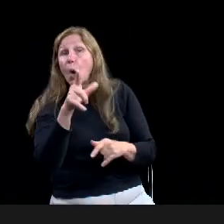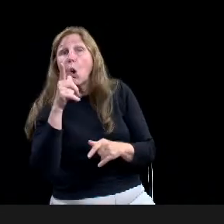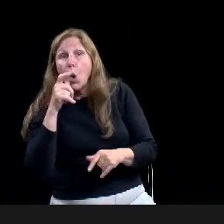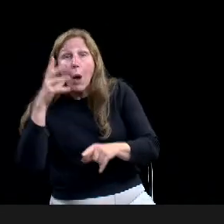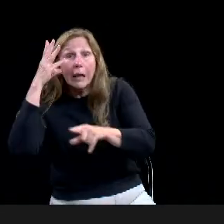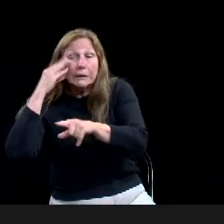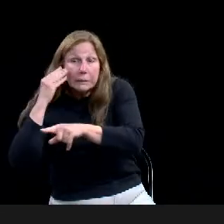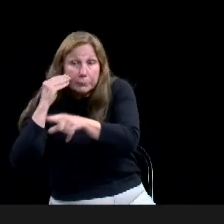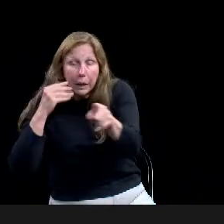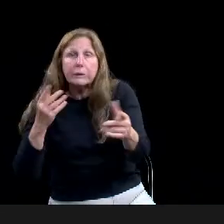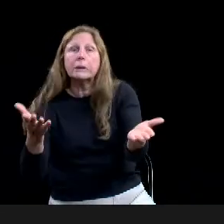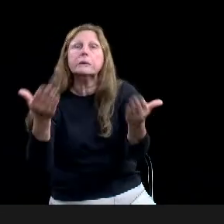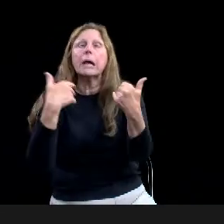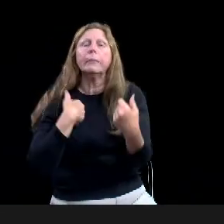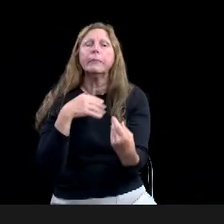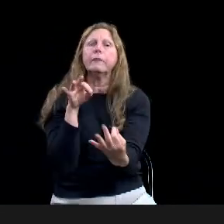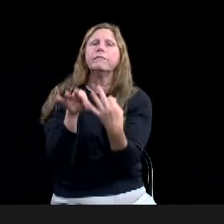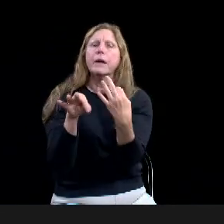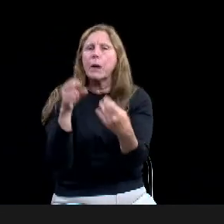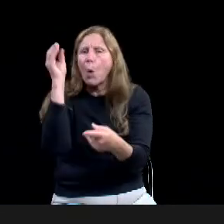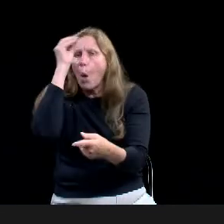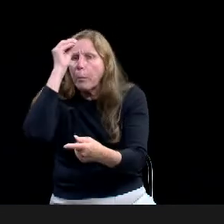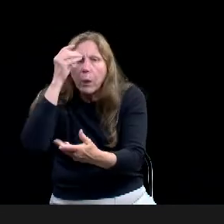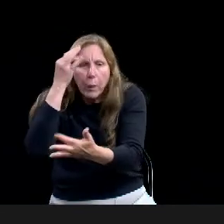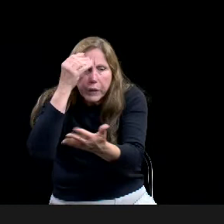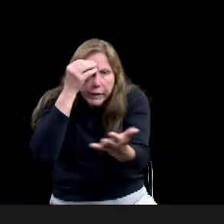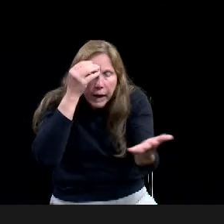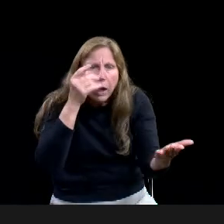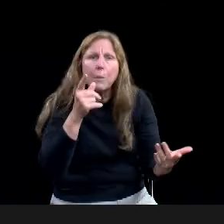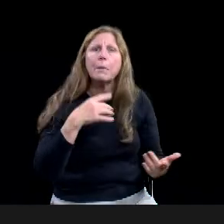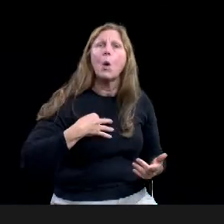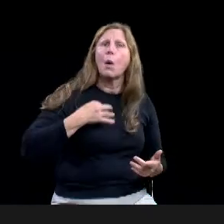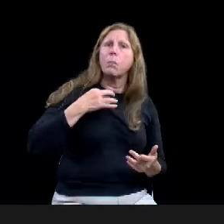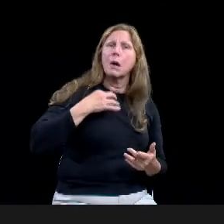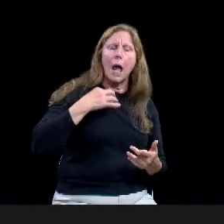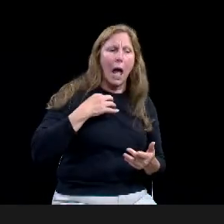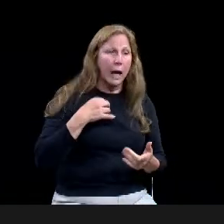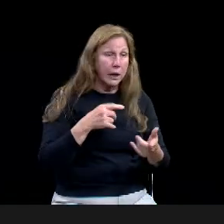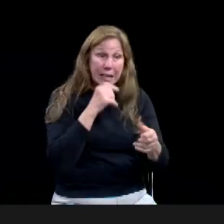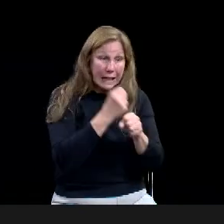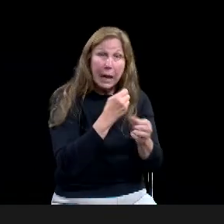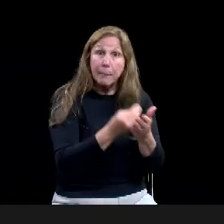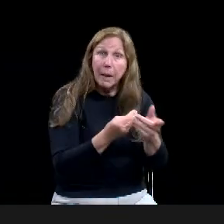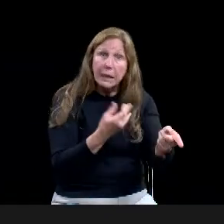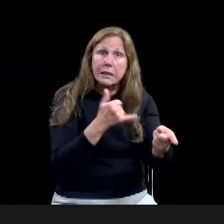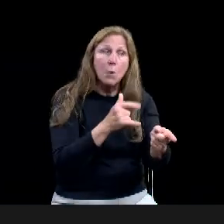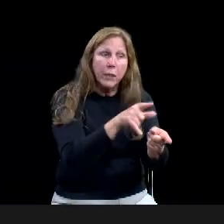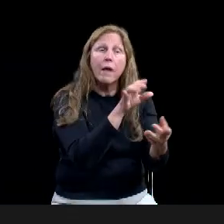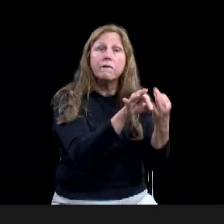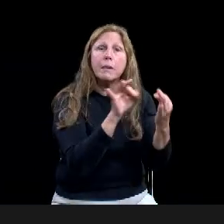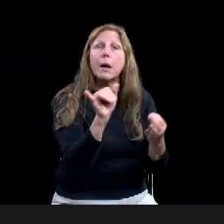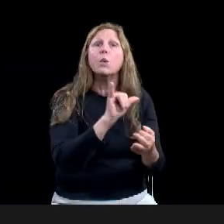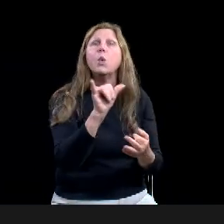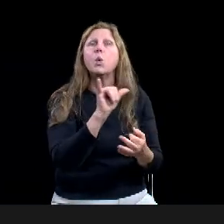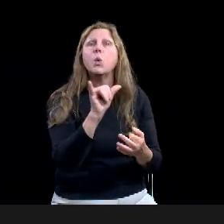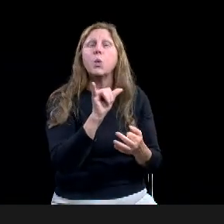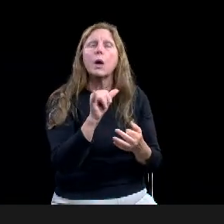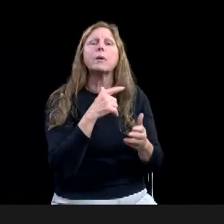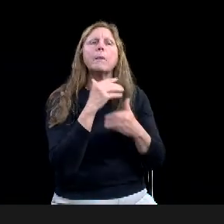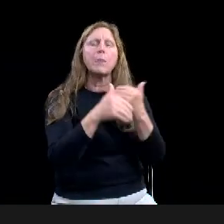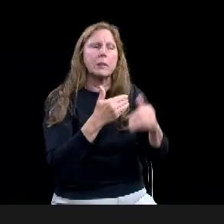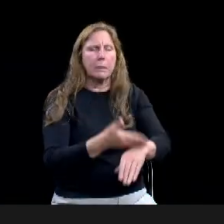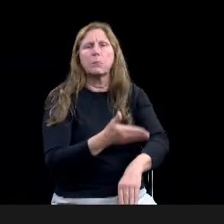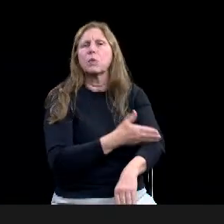really try to make the process better. think that that would definitely help us get sharper as we move forward in the next couple of